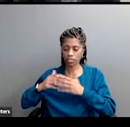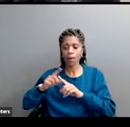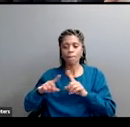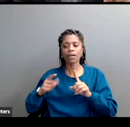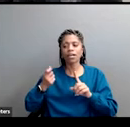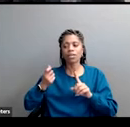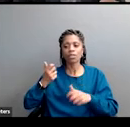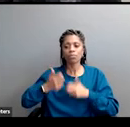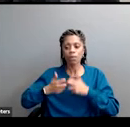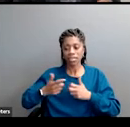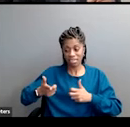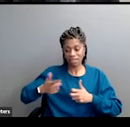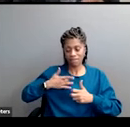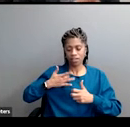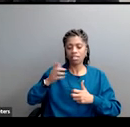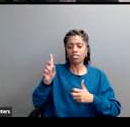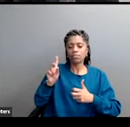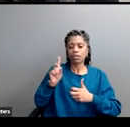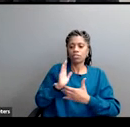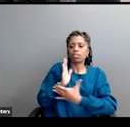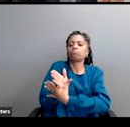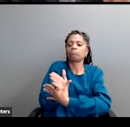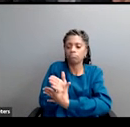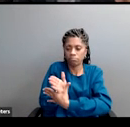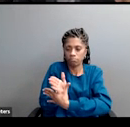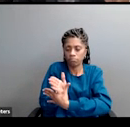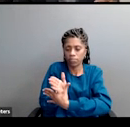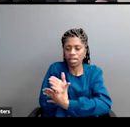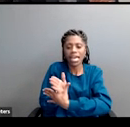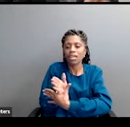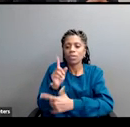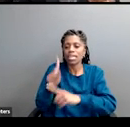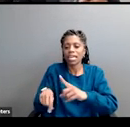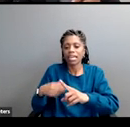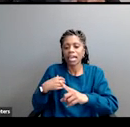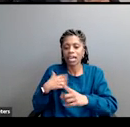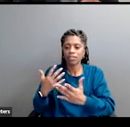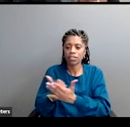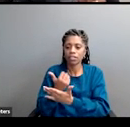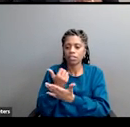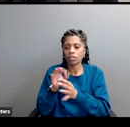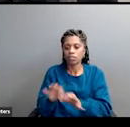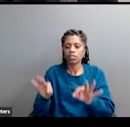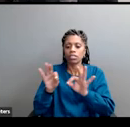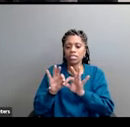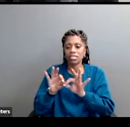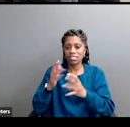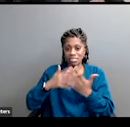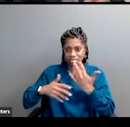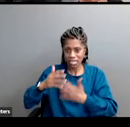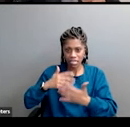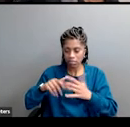the ability of the wealthy to lead society and that the real goal of democratic governance